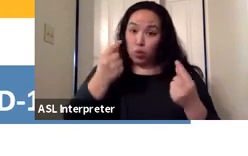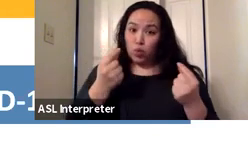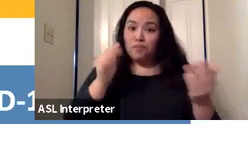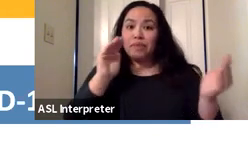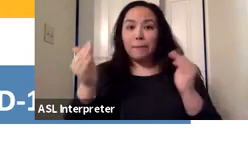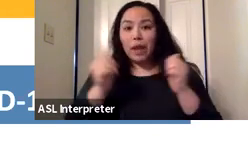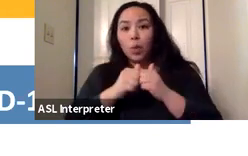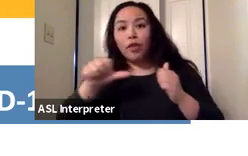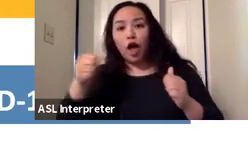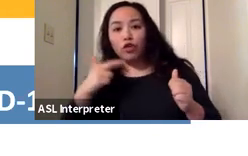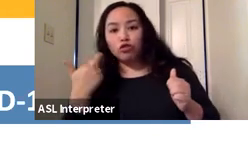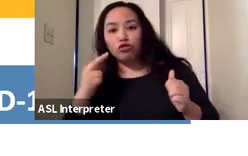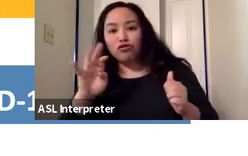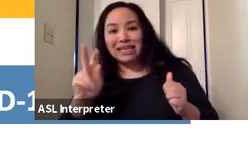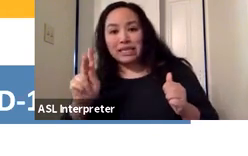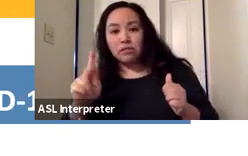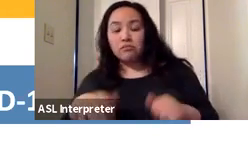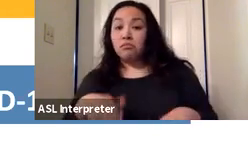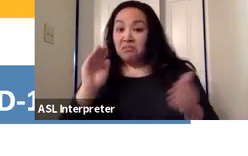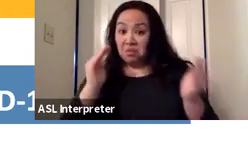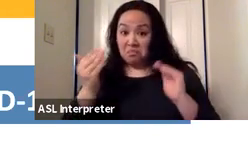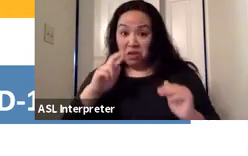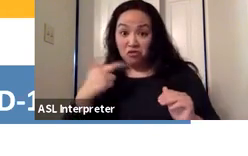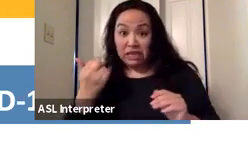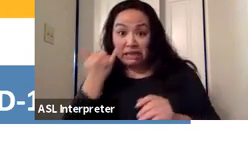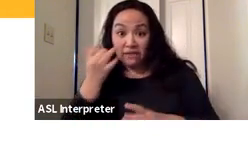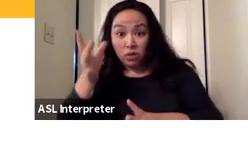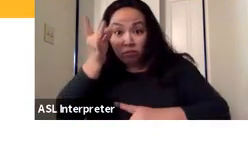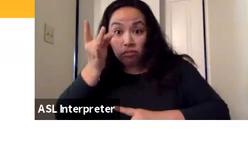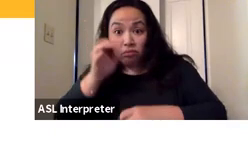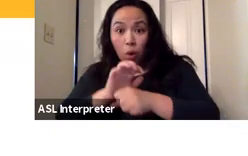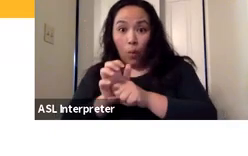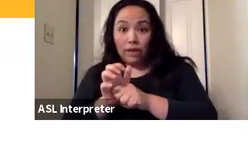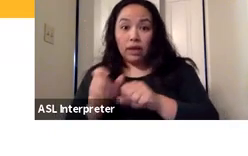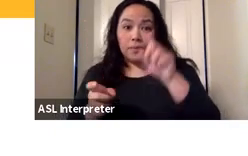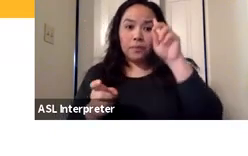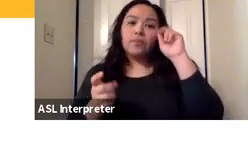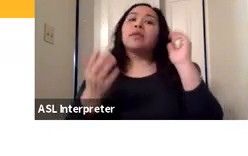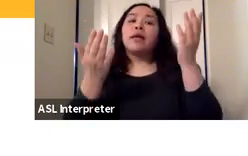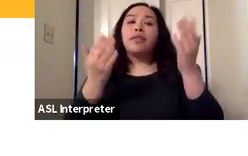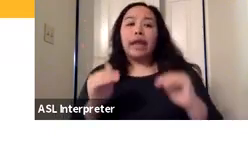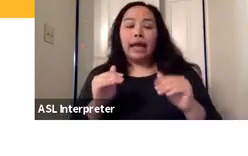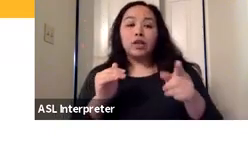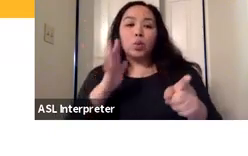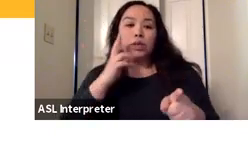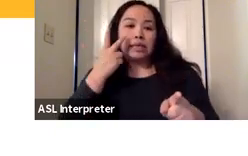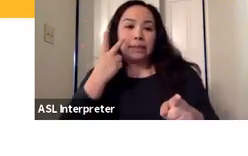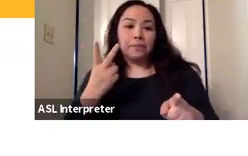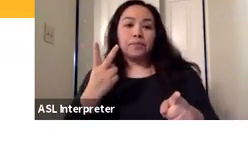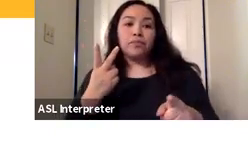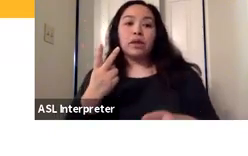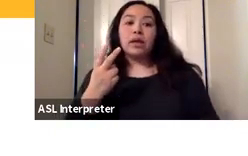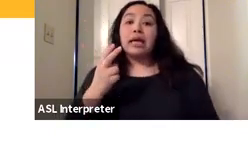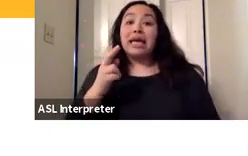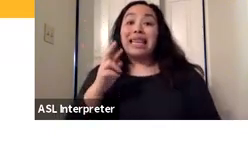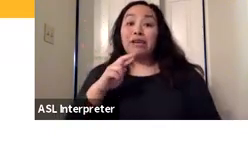risks, the risks that from COVID. So on the next slide, we can look at some of those other risks. So the risk of getting COVID in